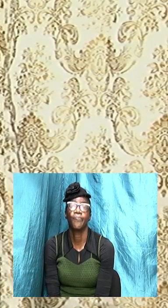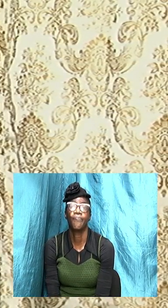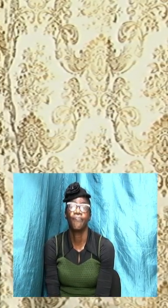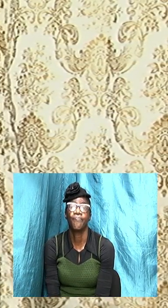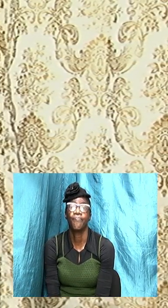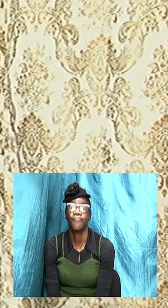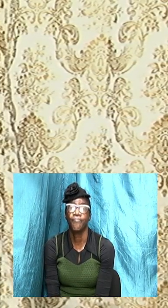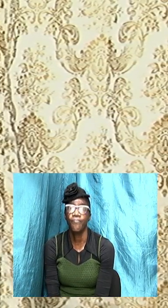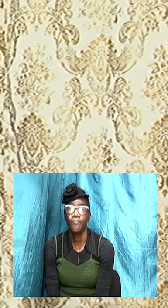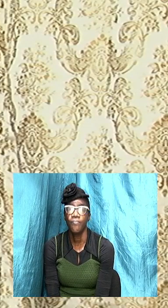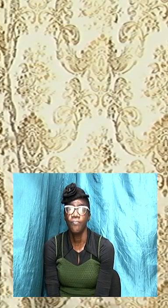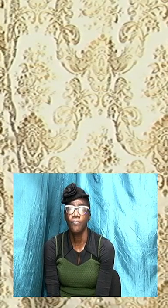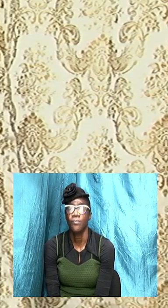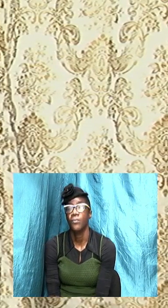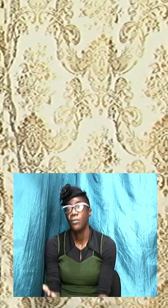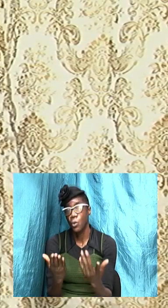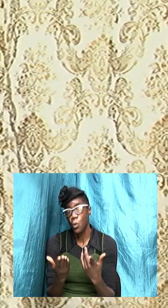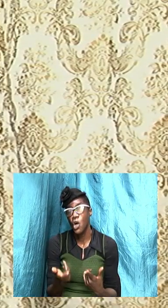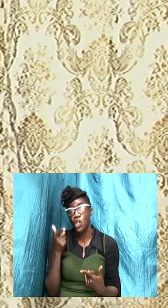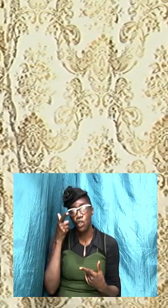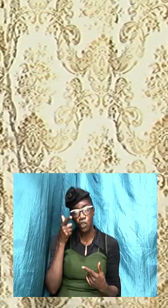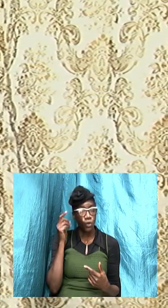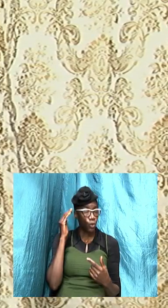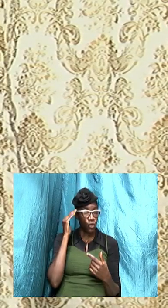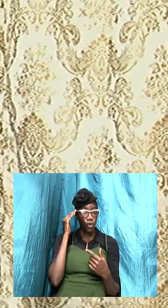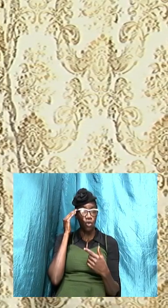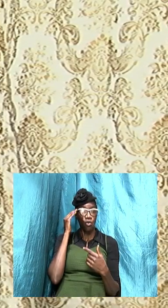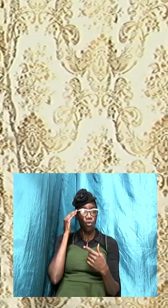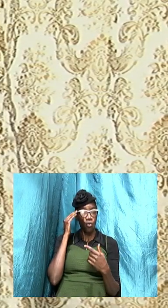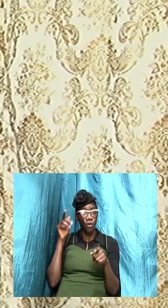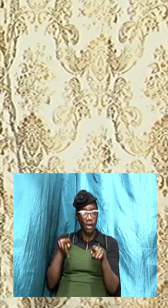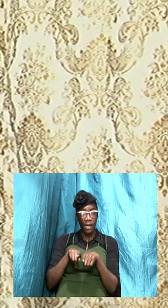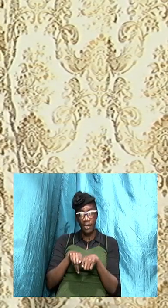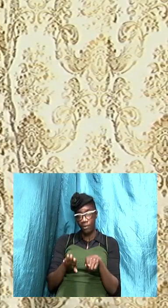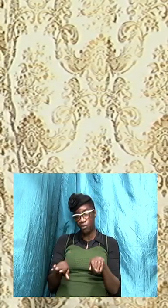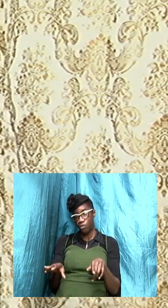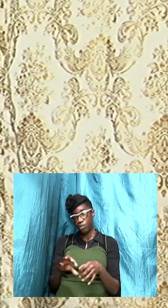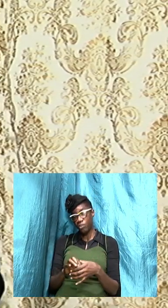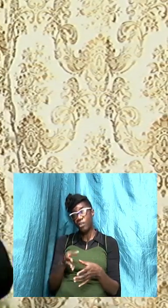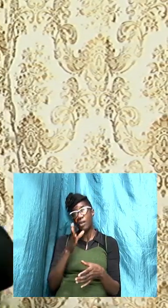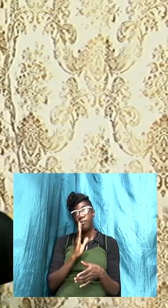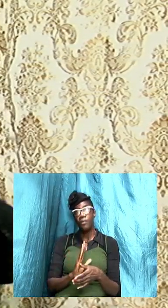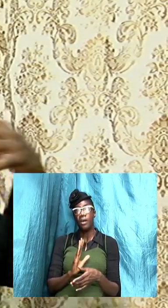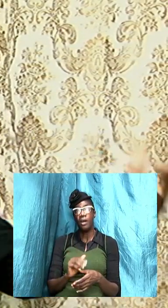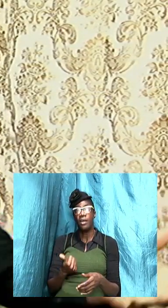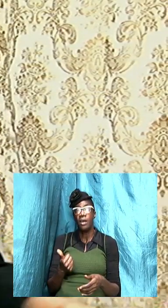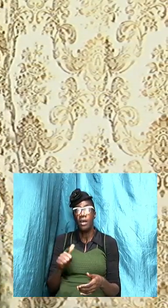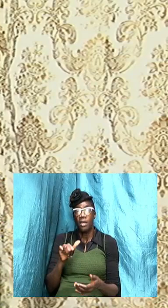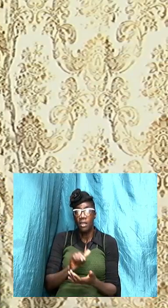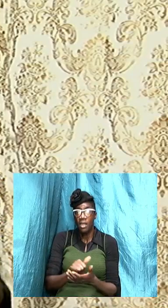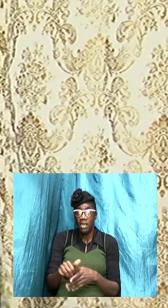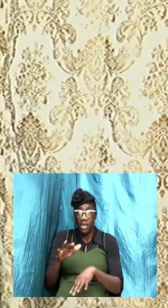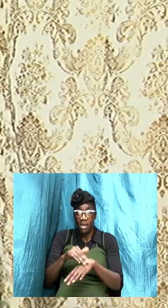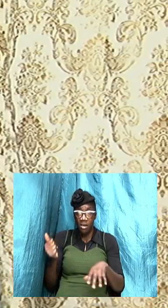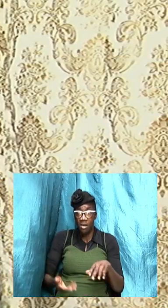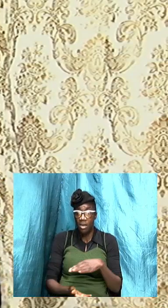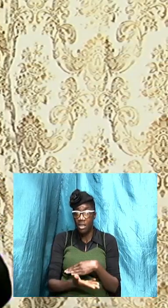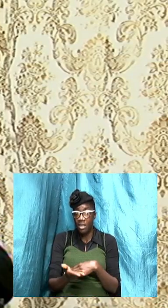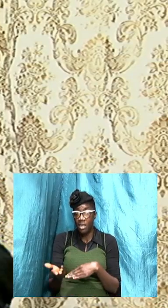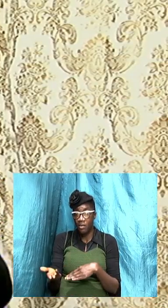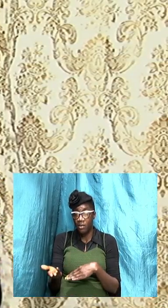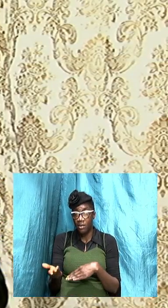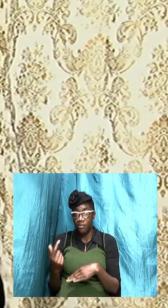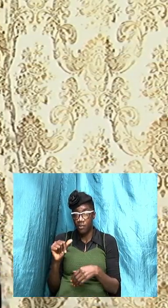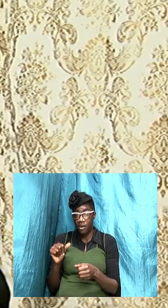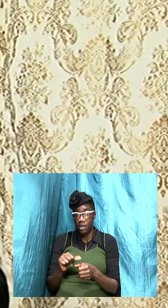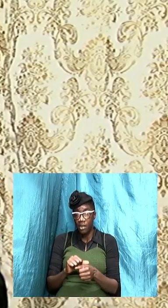so I want us to know that as children of God other than the call that there is you know for